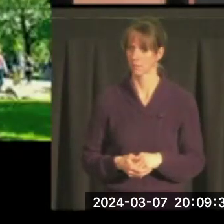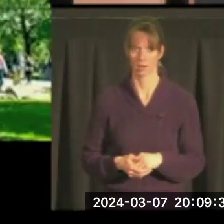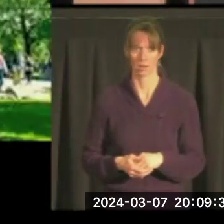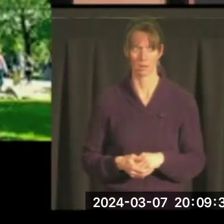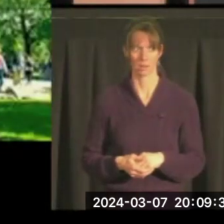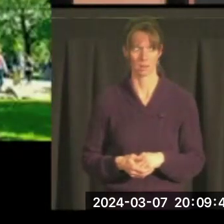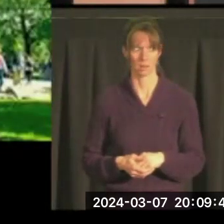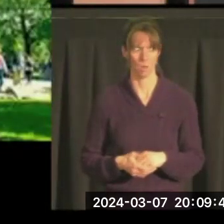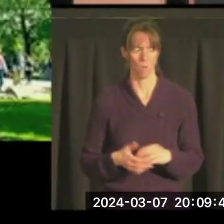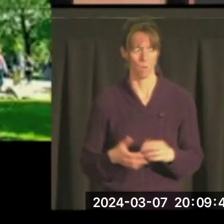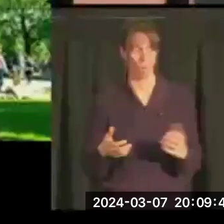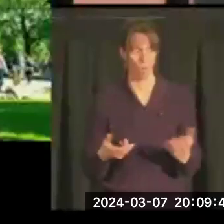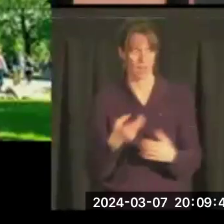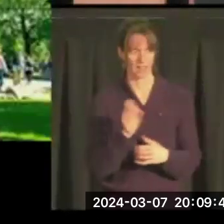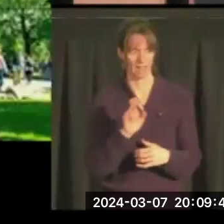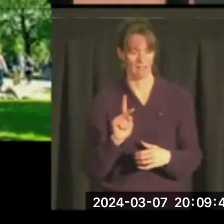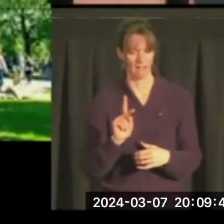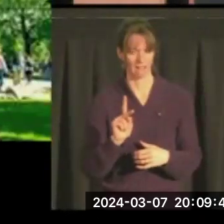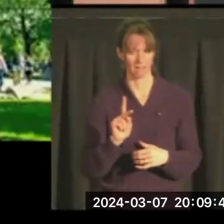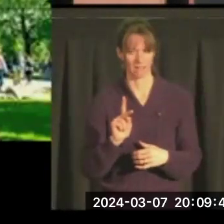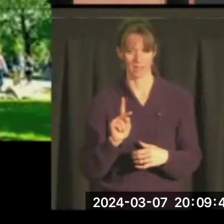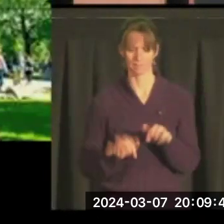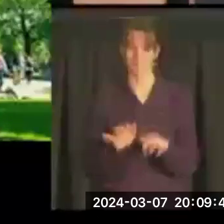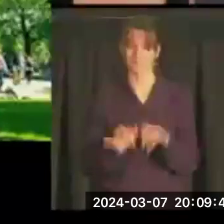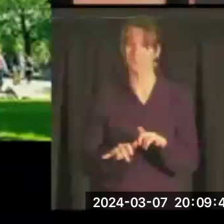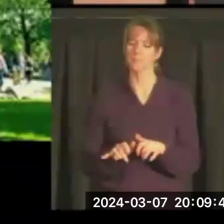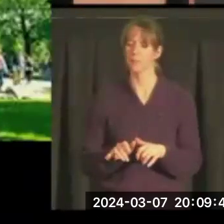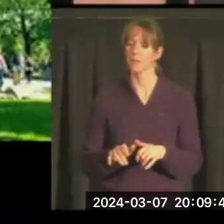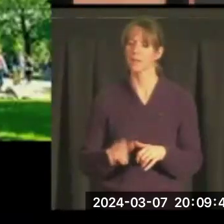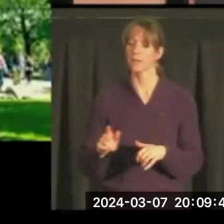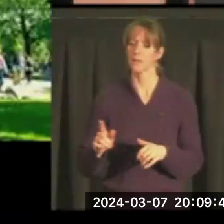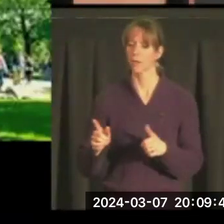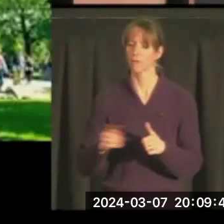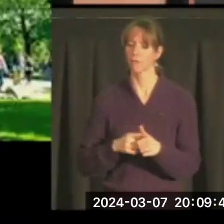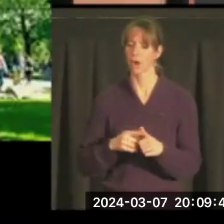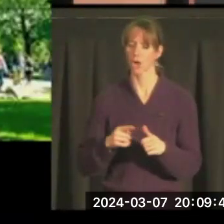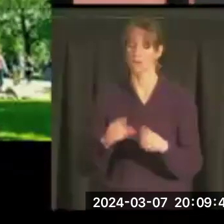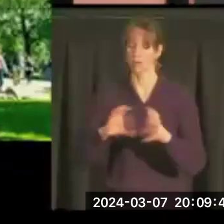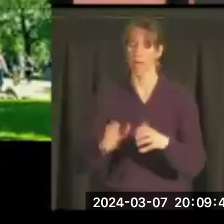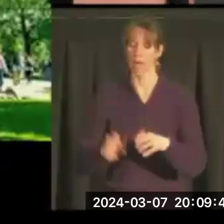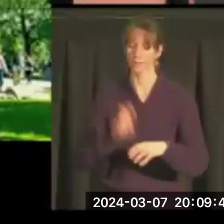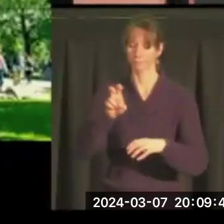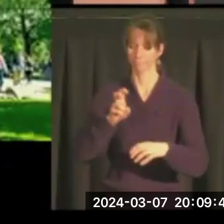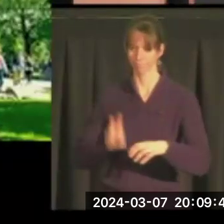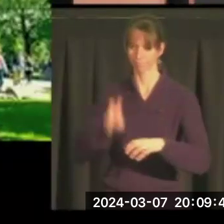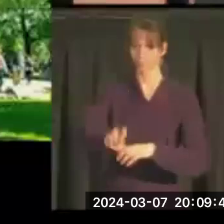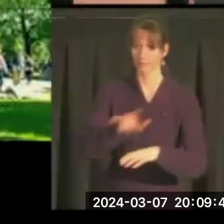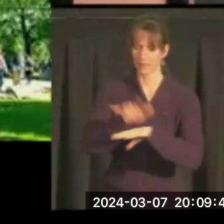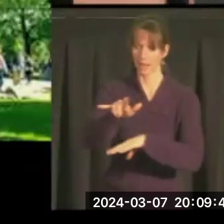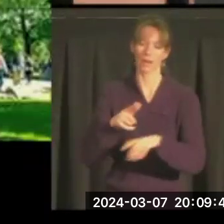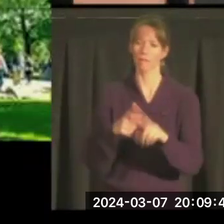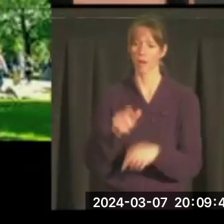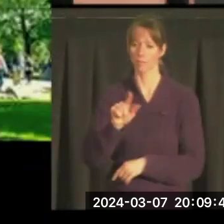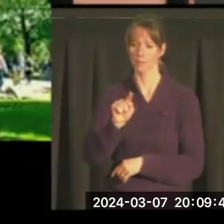wondering, what the heck? He did some typing and he said, here, here's a first class ticket. Courtesy of Thai